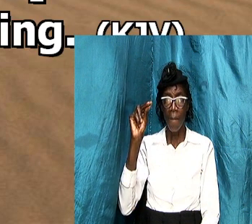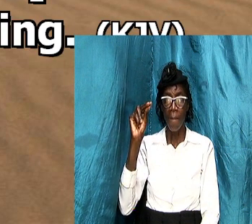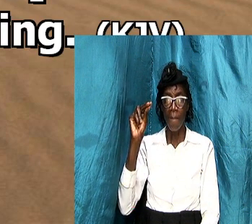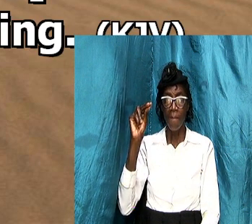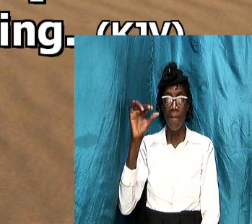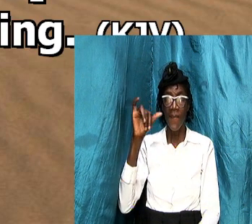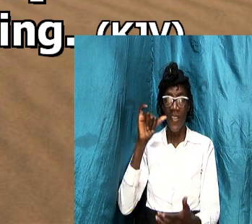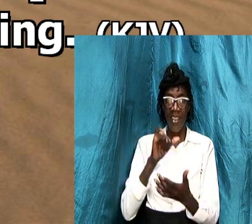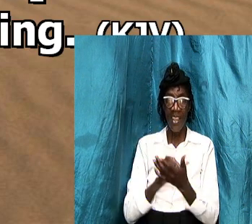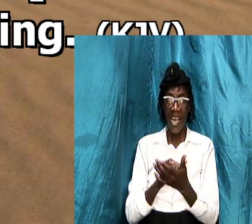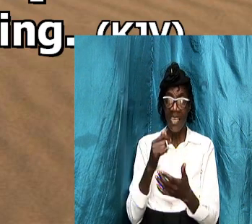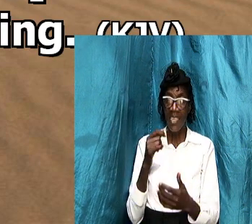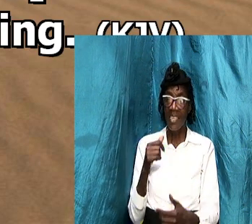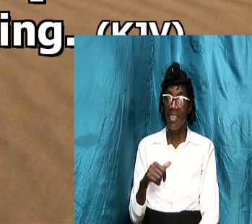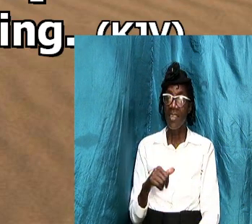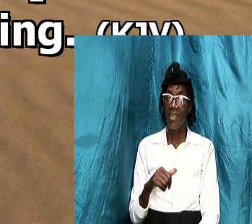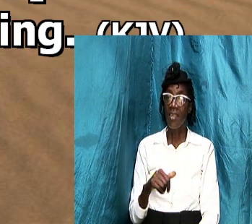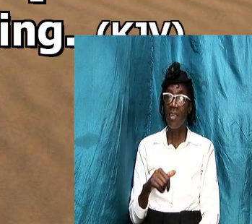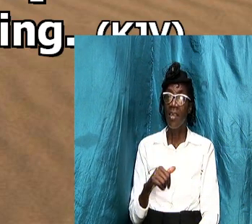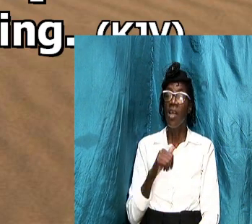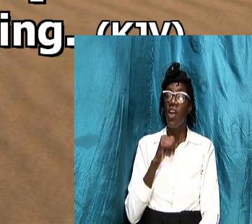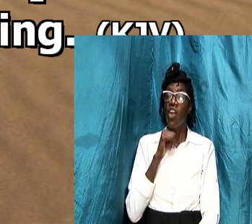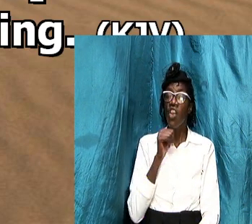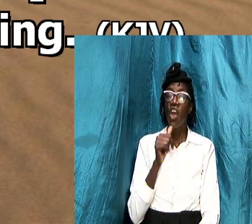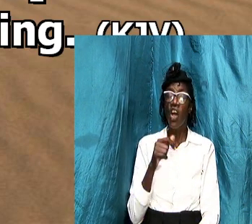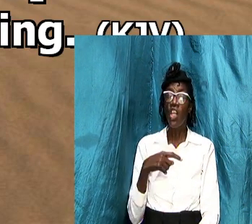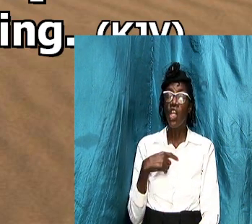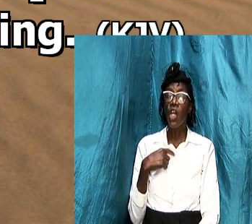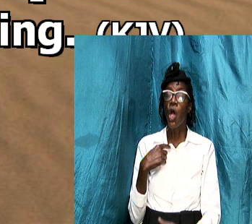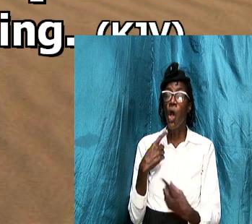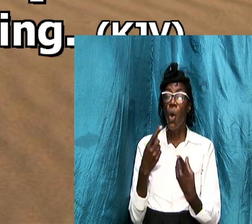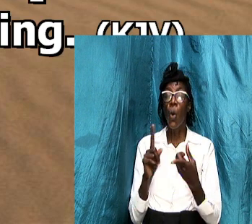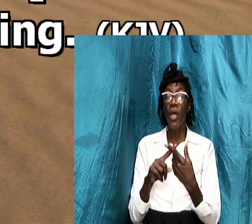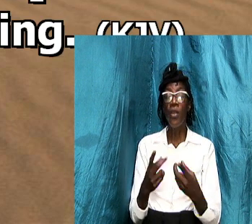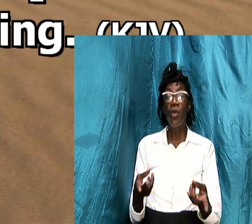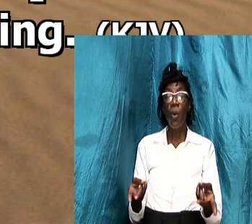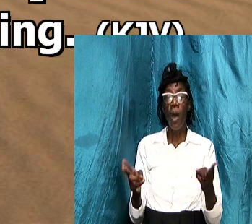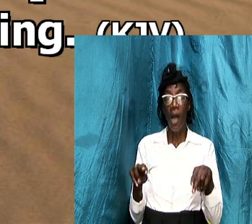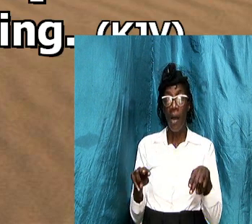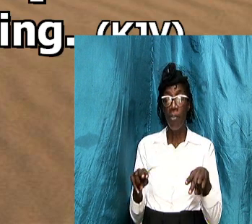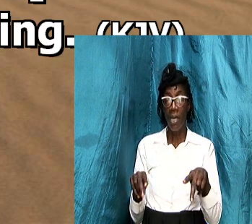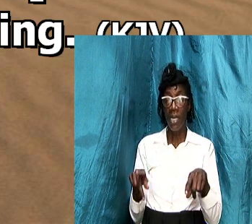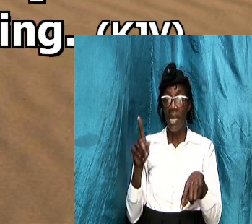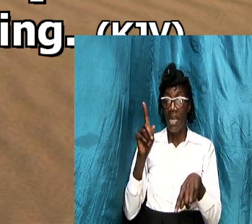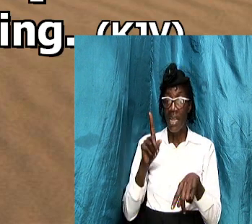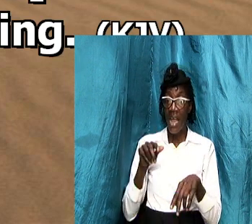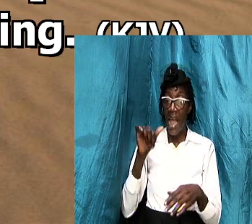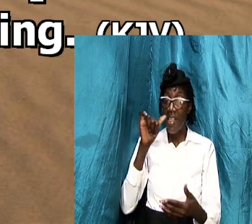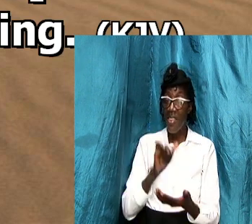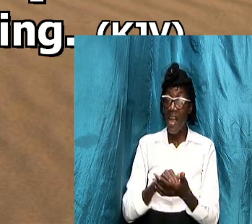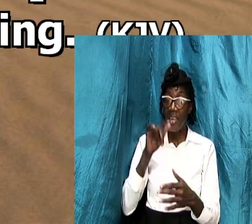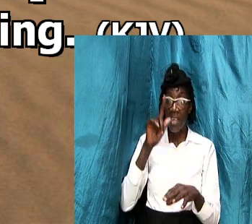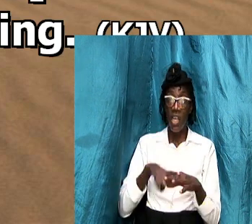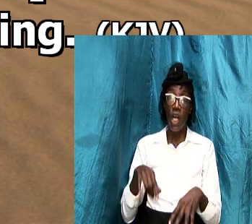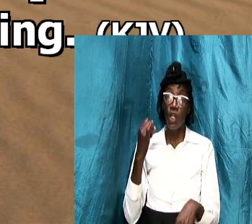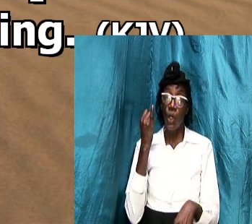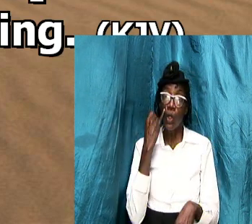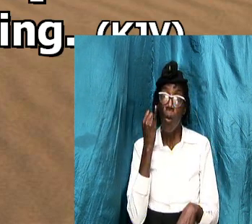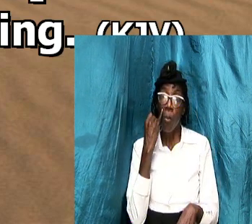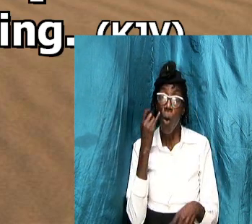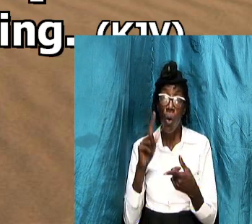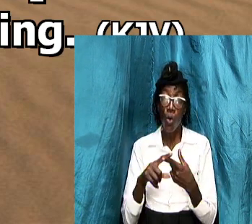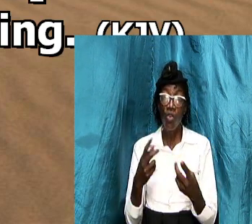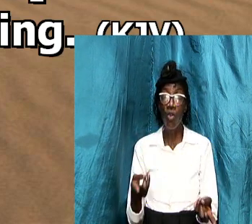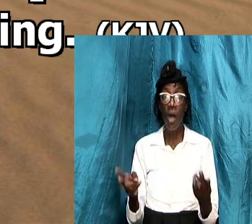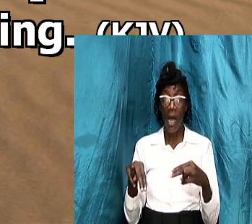that is not going to happen that is not supposed to happen and so